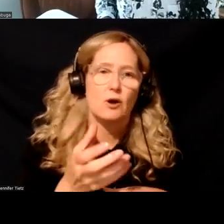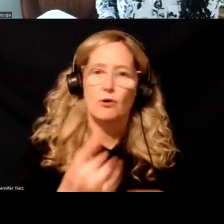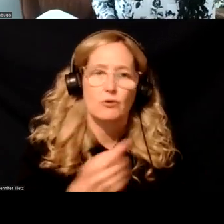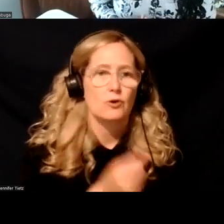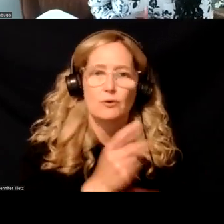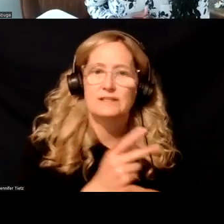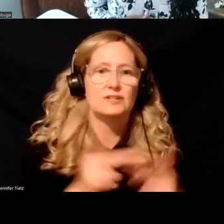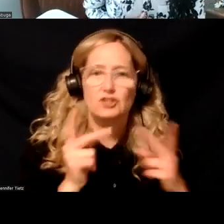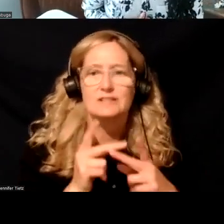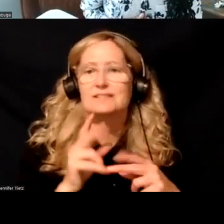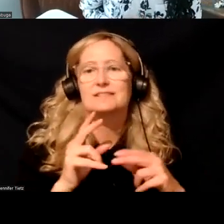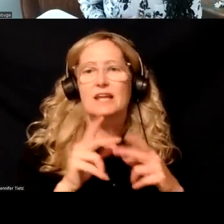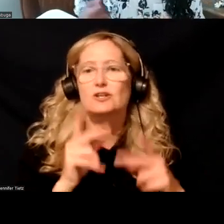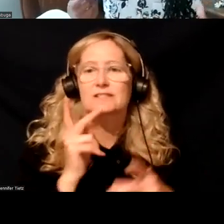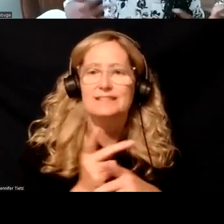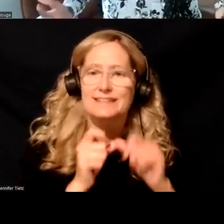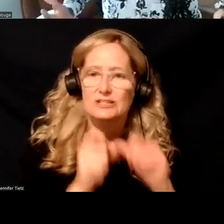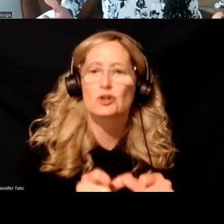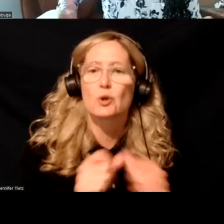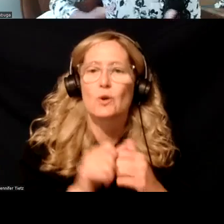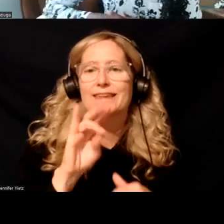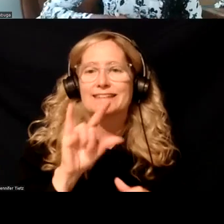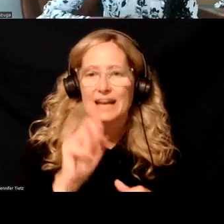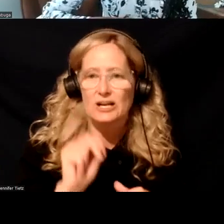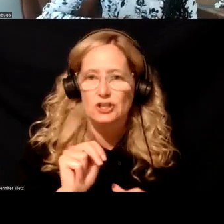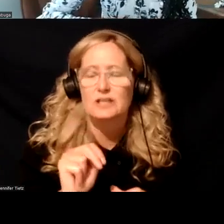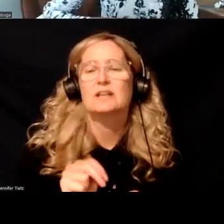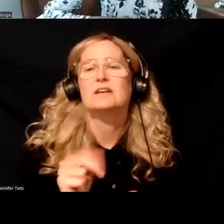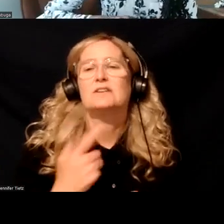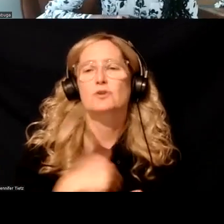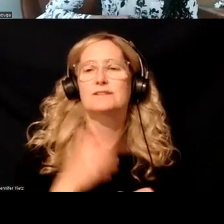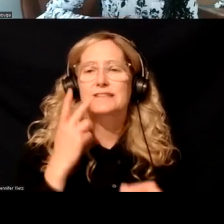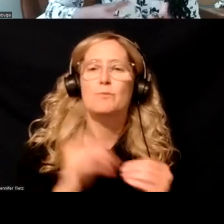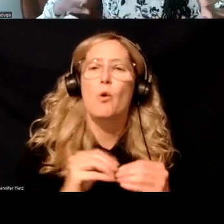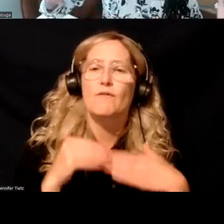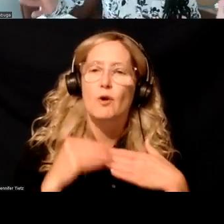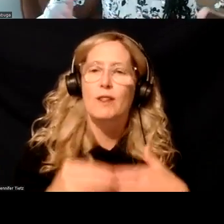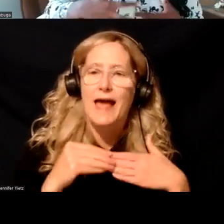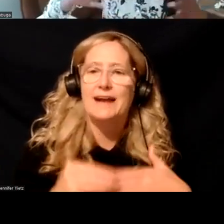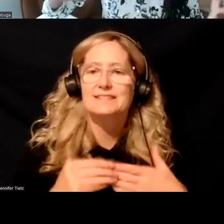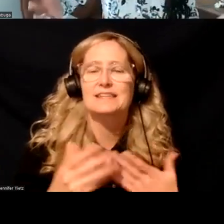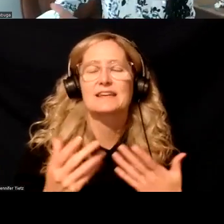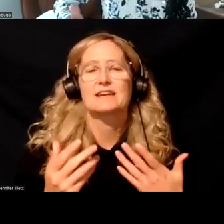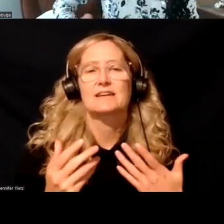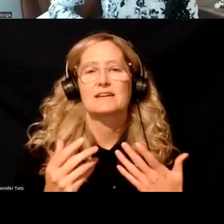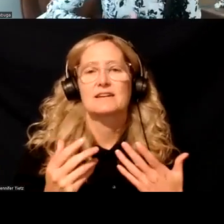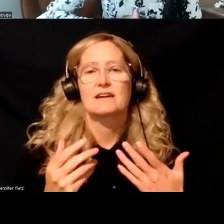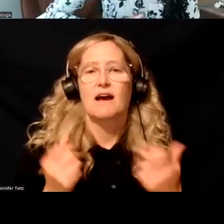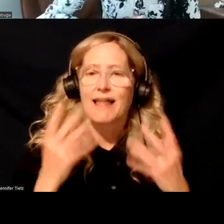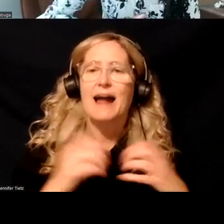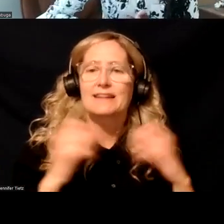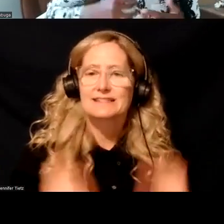inductions and continuations. And, and so we, we've just seen a relaxing, um, of a lot of these systems